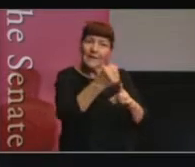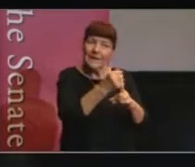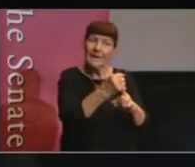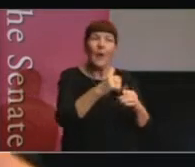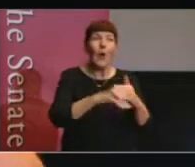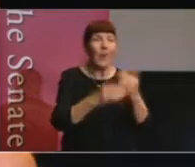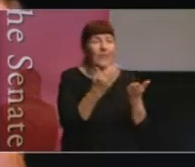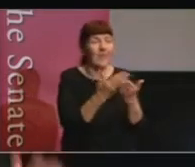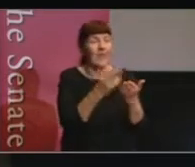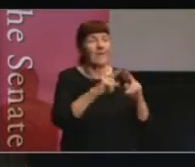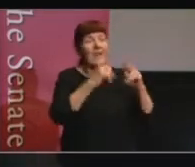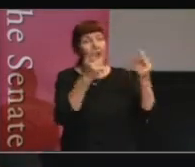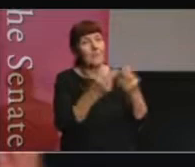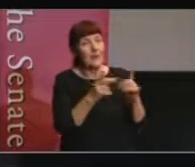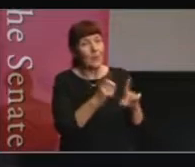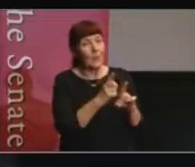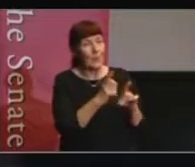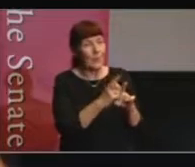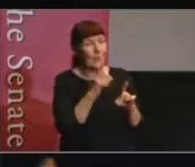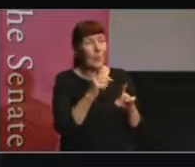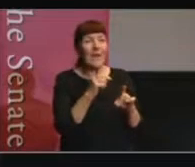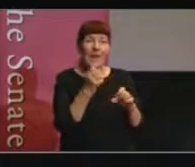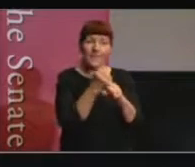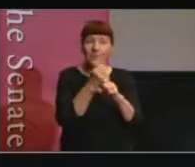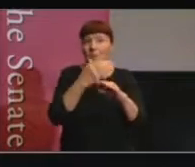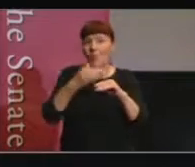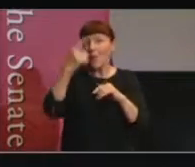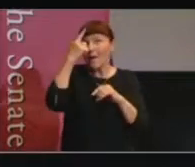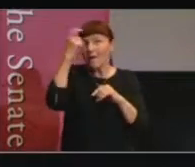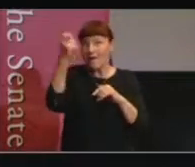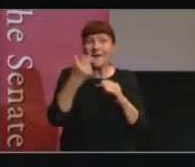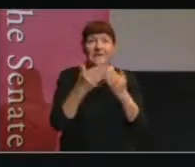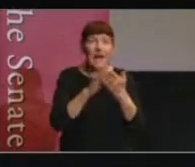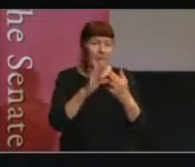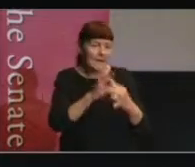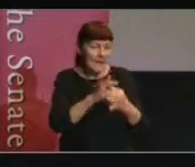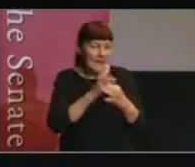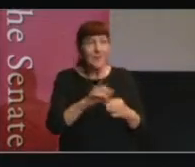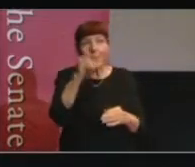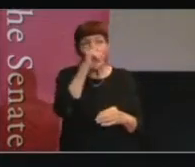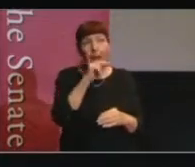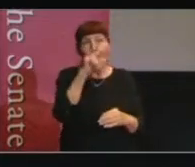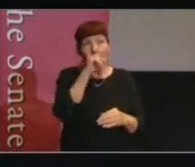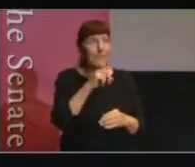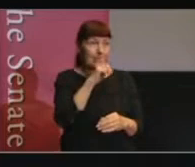And we can create new ideas about how we might want to engage with young people.